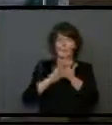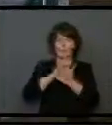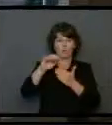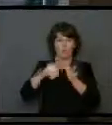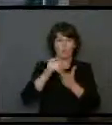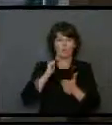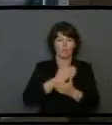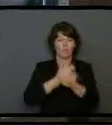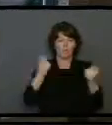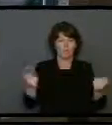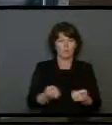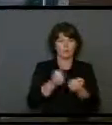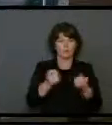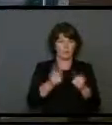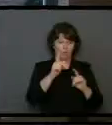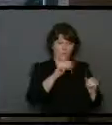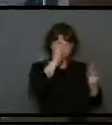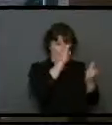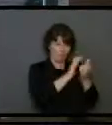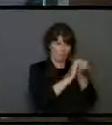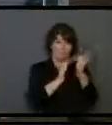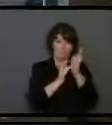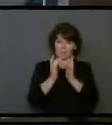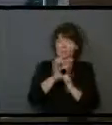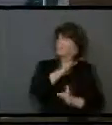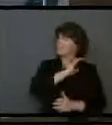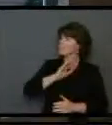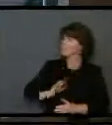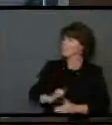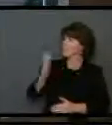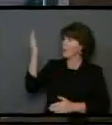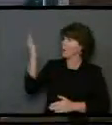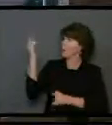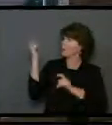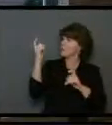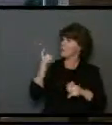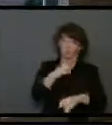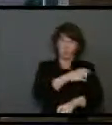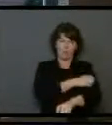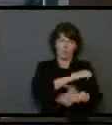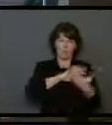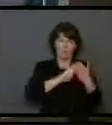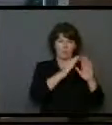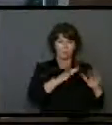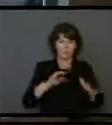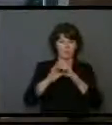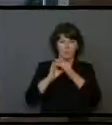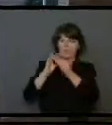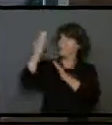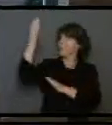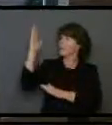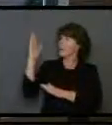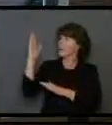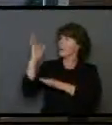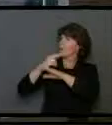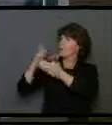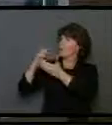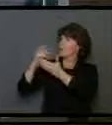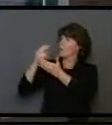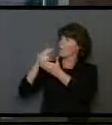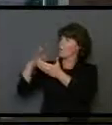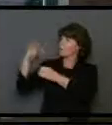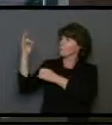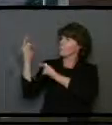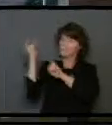all our sins. To those who believe in Jesus Christ, he gives the power to become the children of God, and bestows on them the